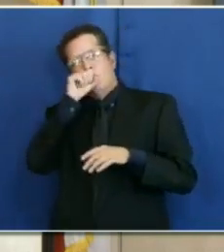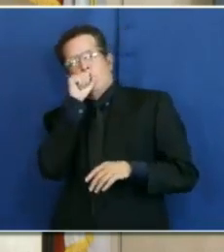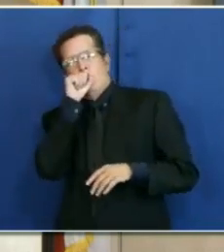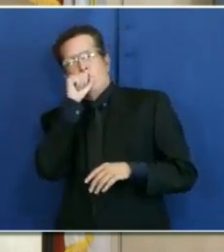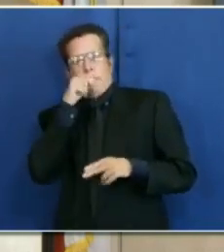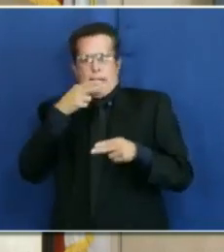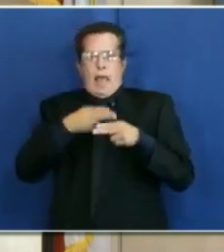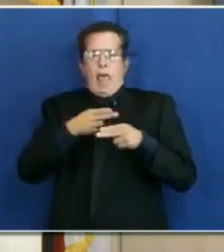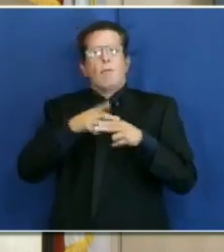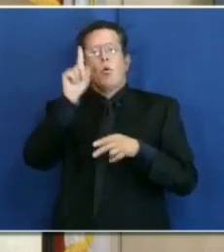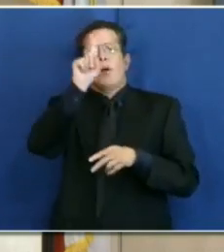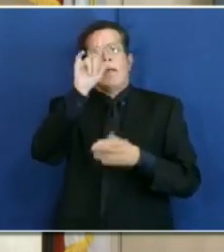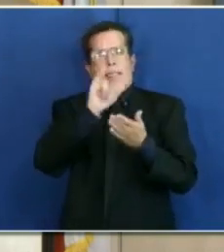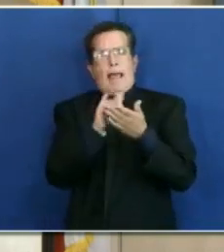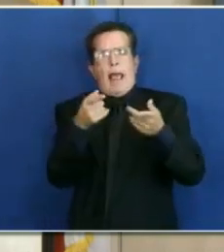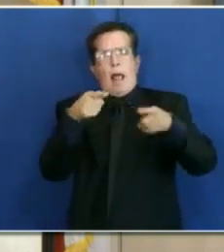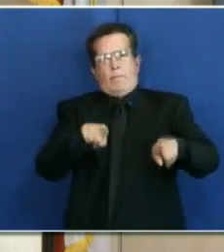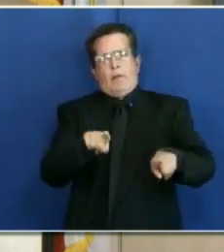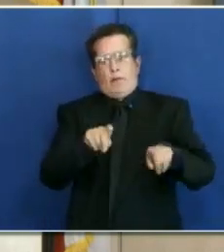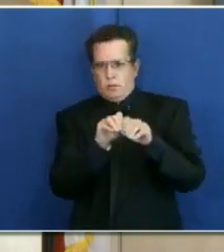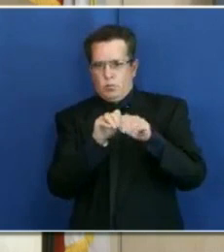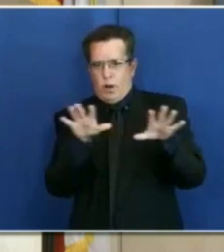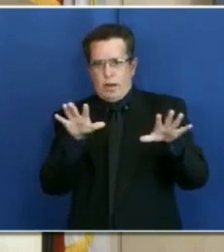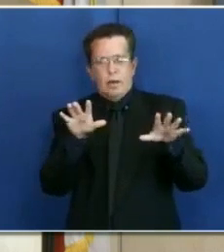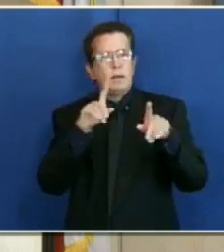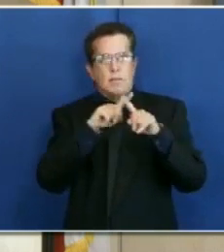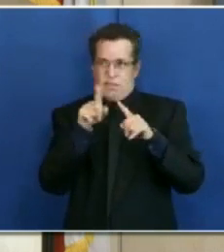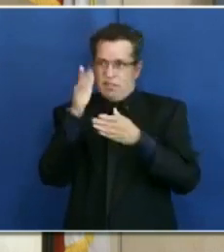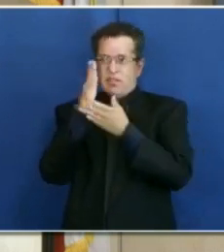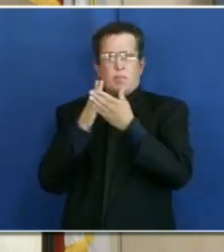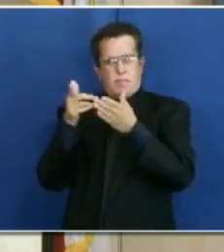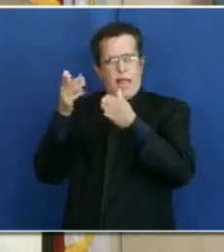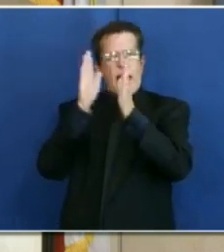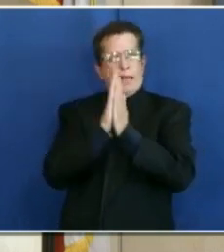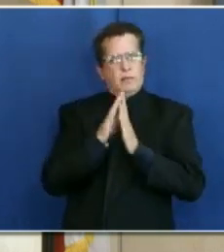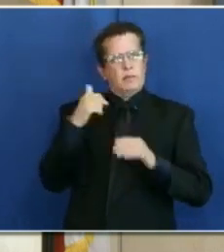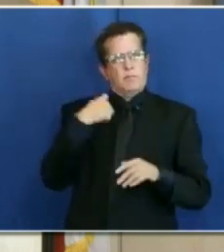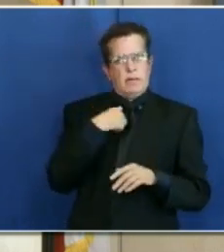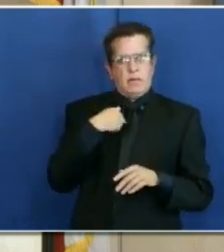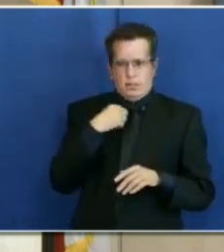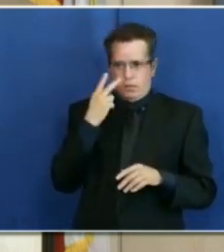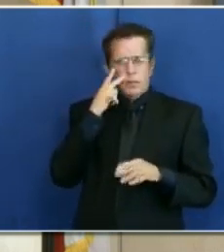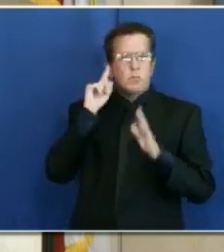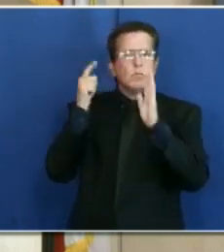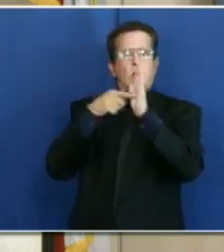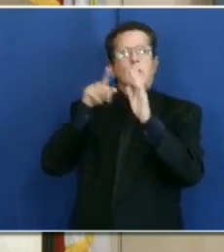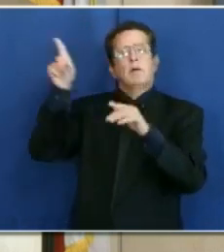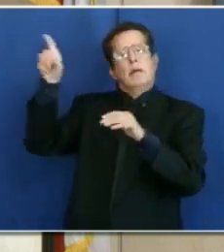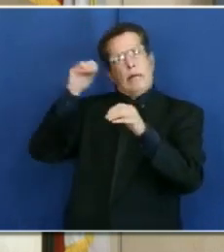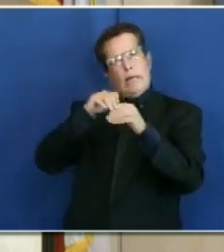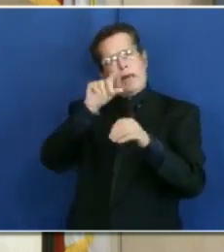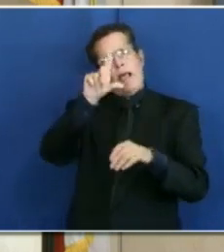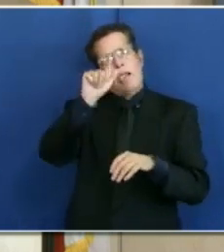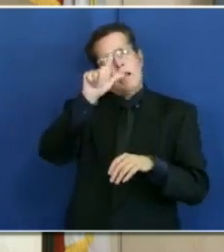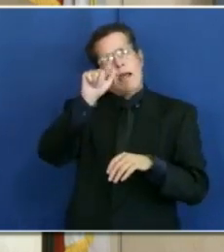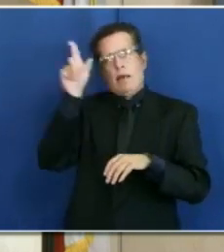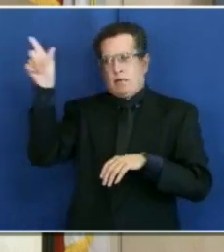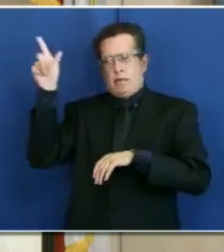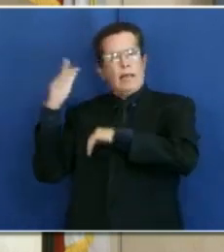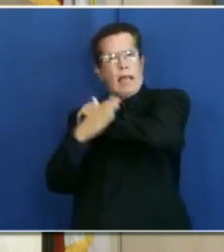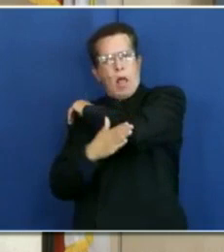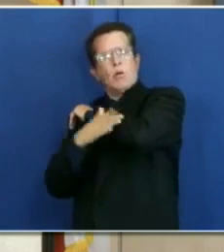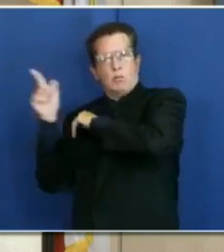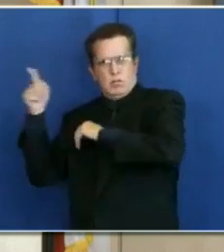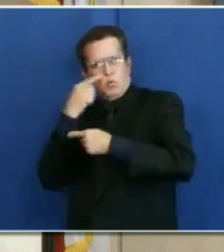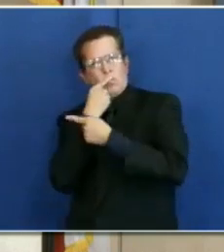et cetera, and so forth. Lately, I've gotten some questions from folks who note that Los Angeles County does list the locations